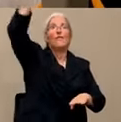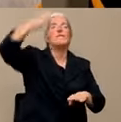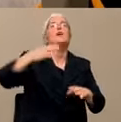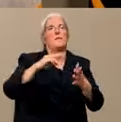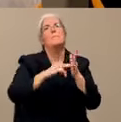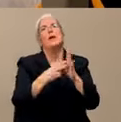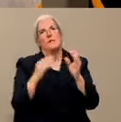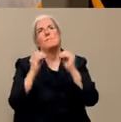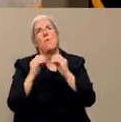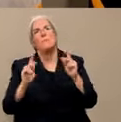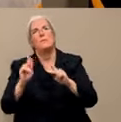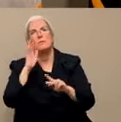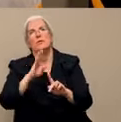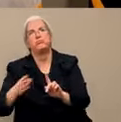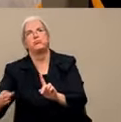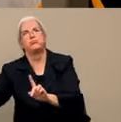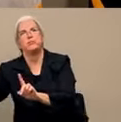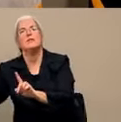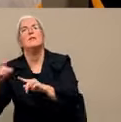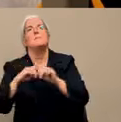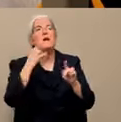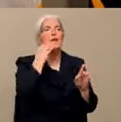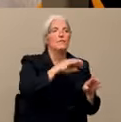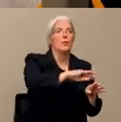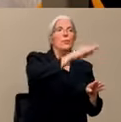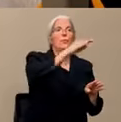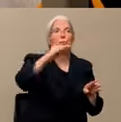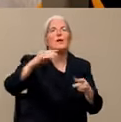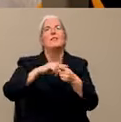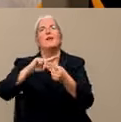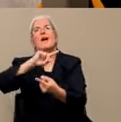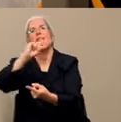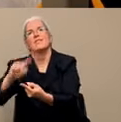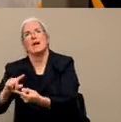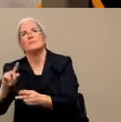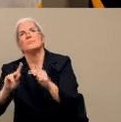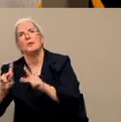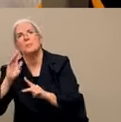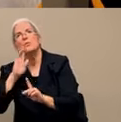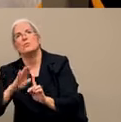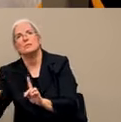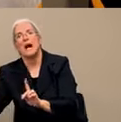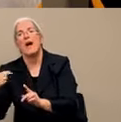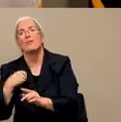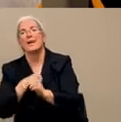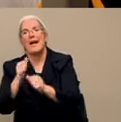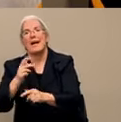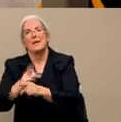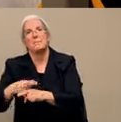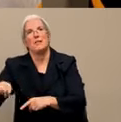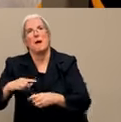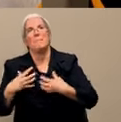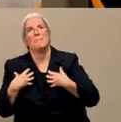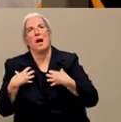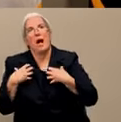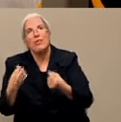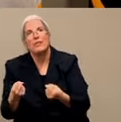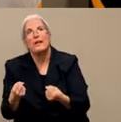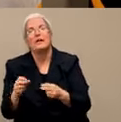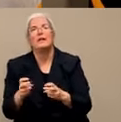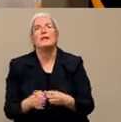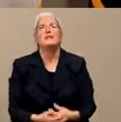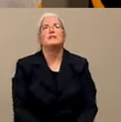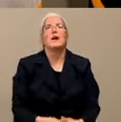So it's really about keeping more people alive and health. Thank you. Another question for you, Dr. B. If you test positive,